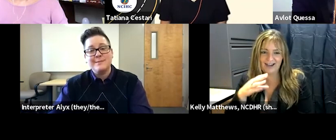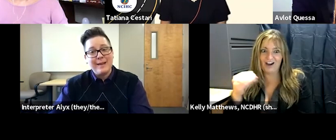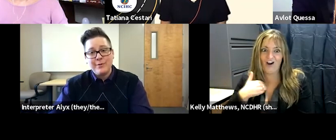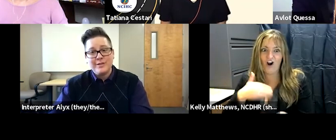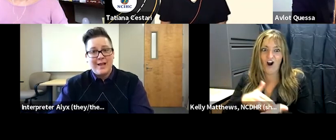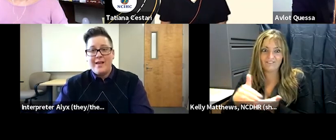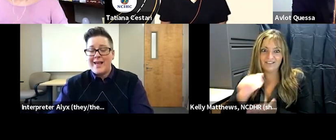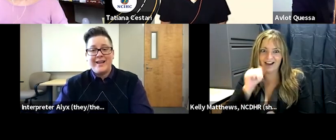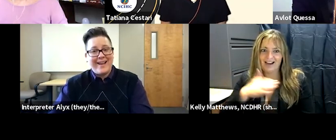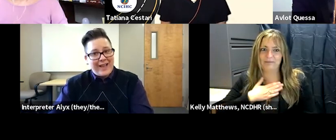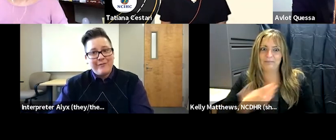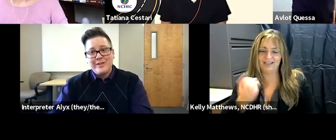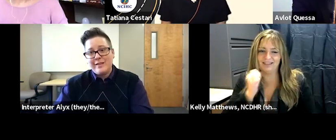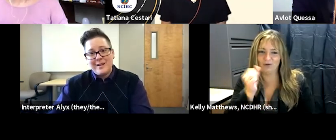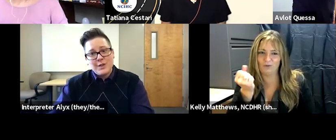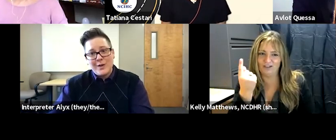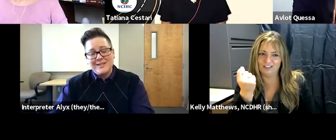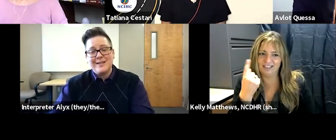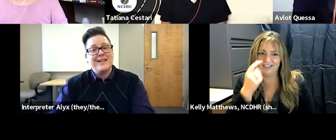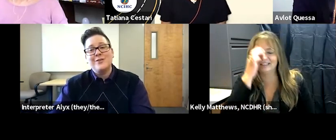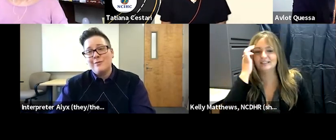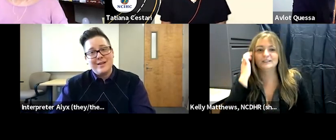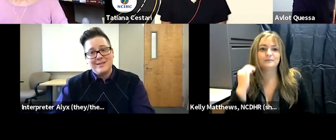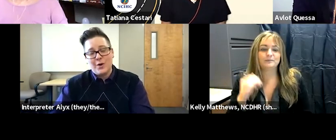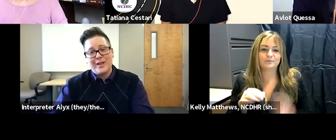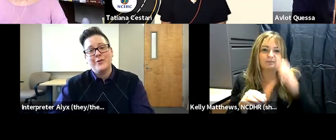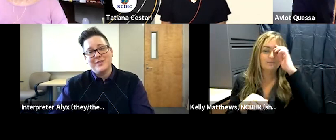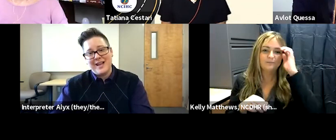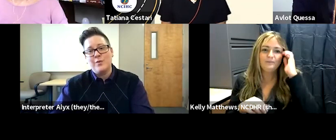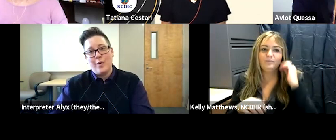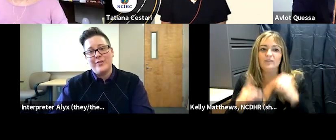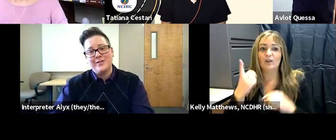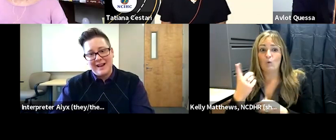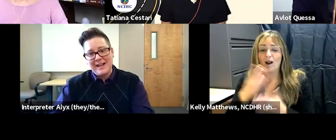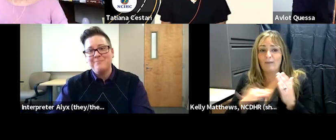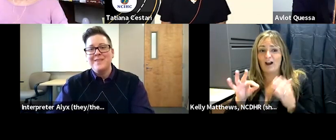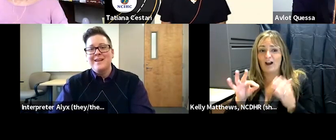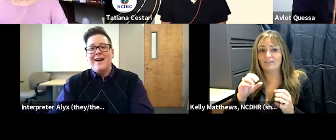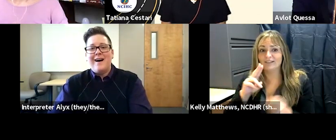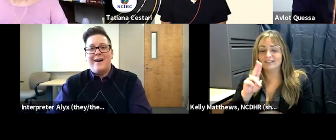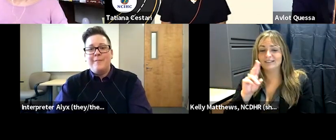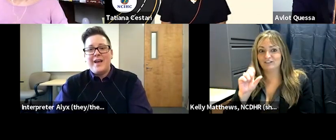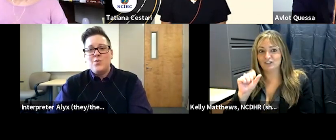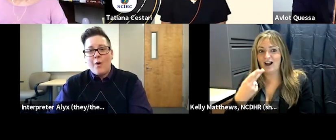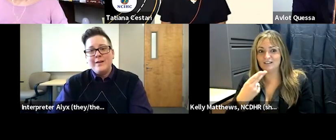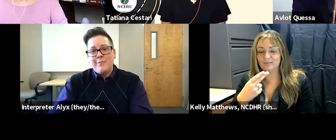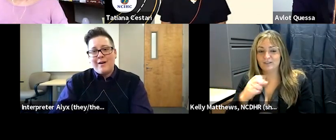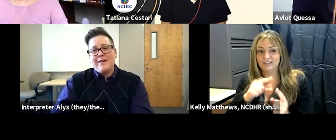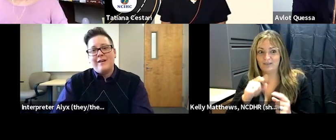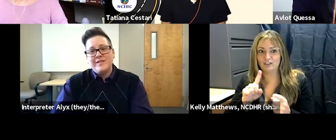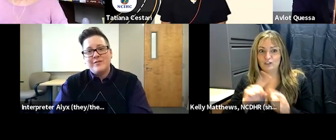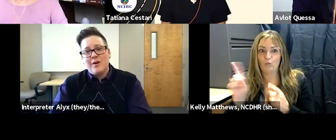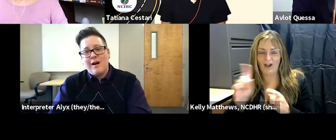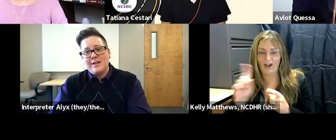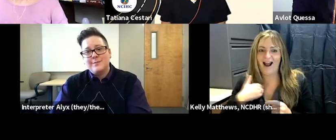to sign these papers that could have life or death consequences that they don't necessarily understand what they're signing um and one